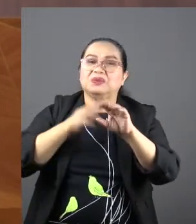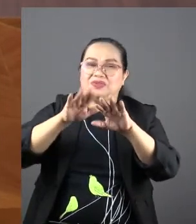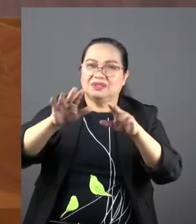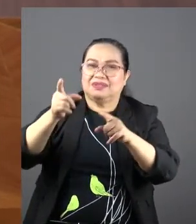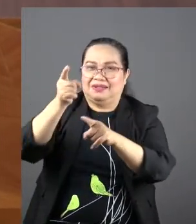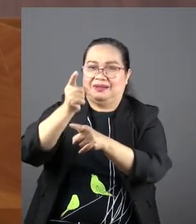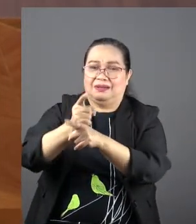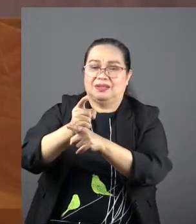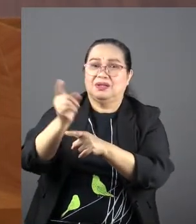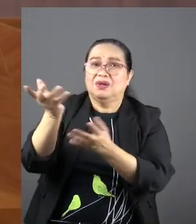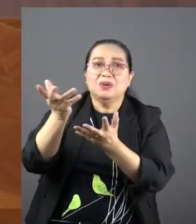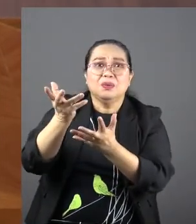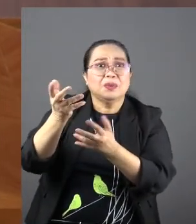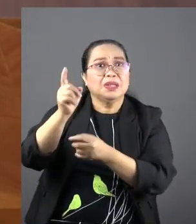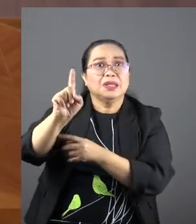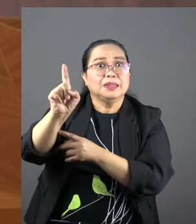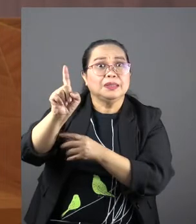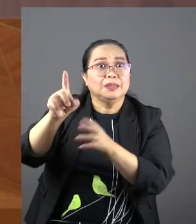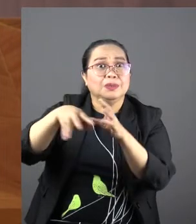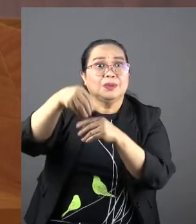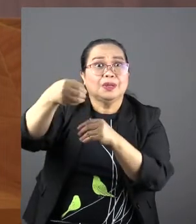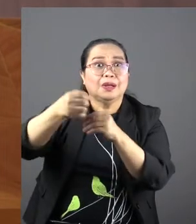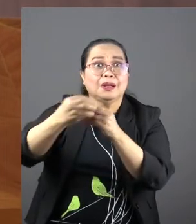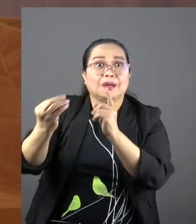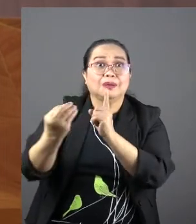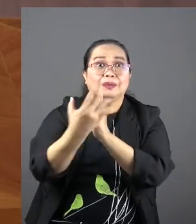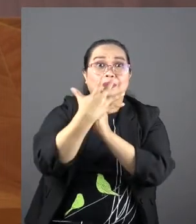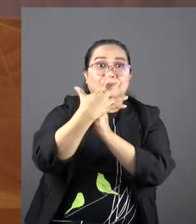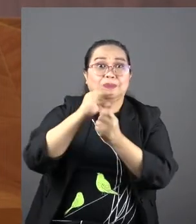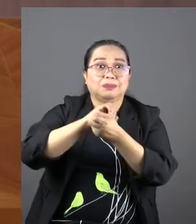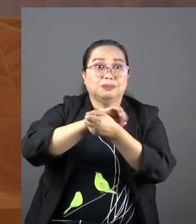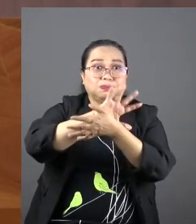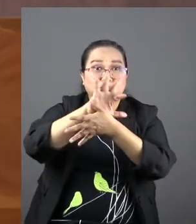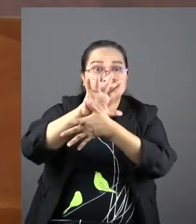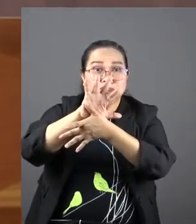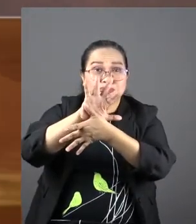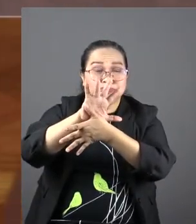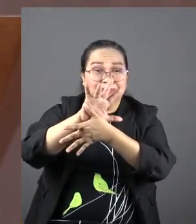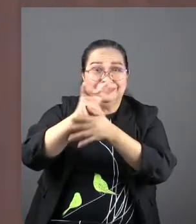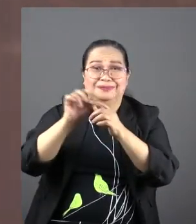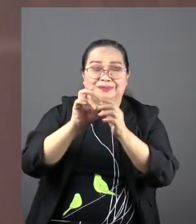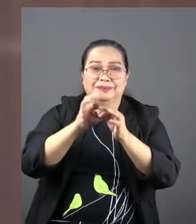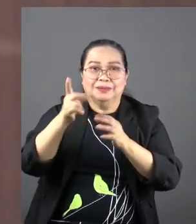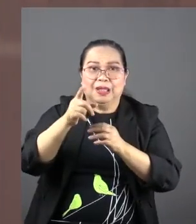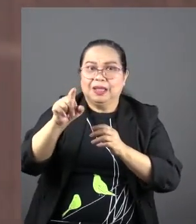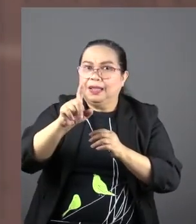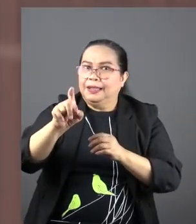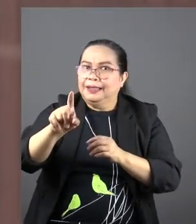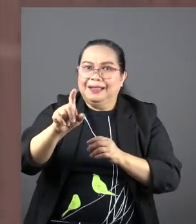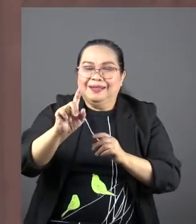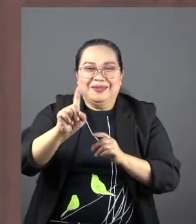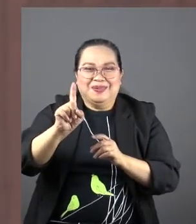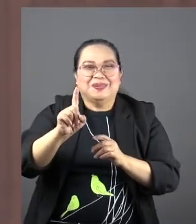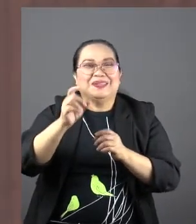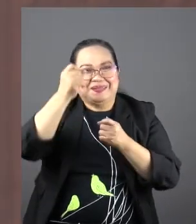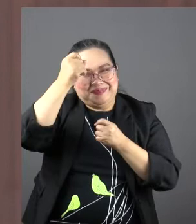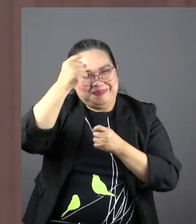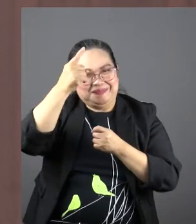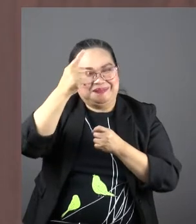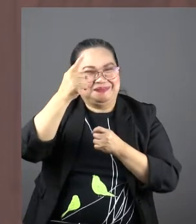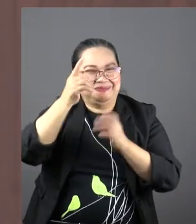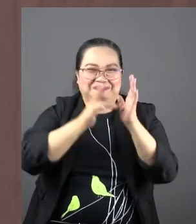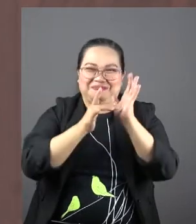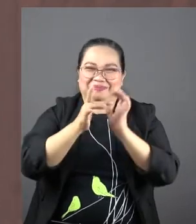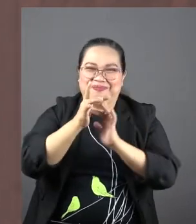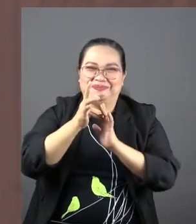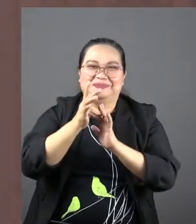where have I been? Have I exposed myself to the COVID virus? In a sense you begin to understand what Jesus and Mary are going through.